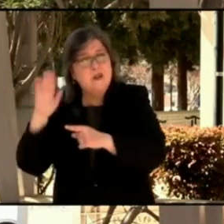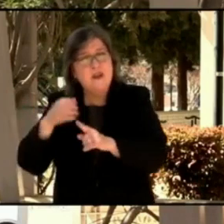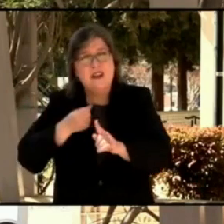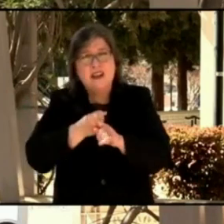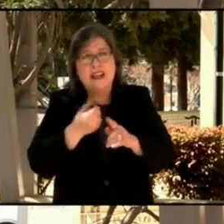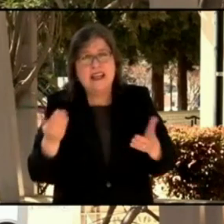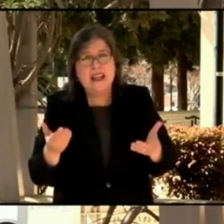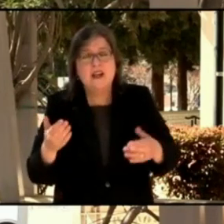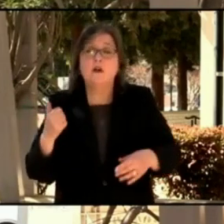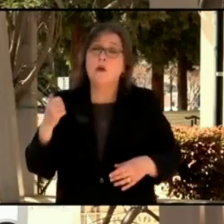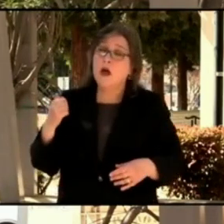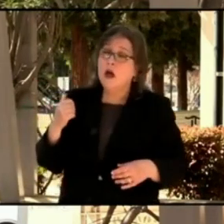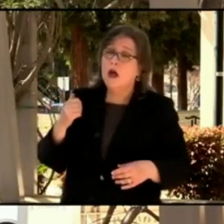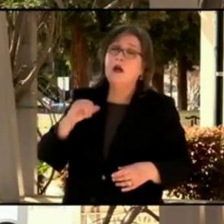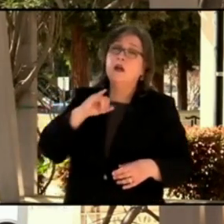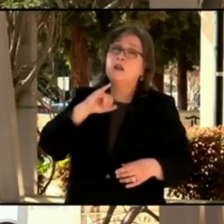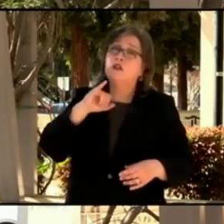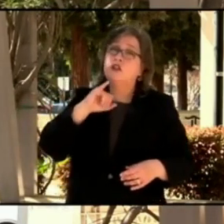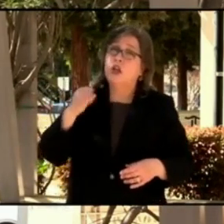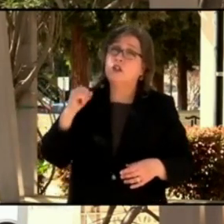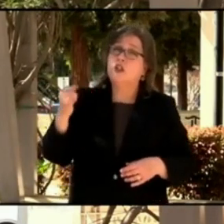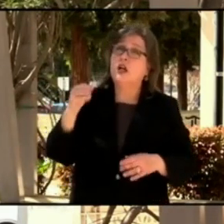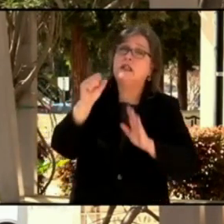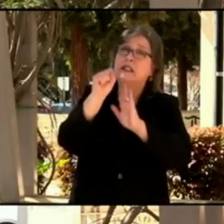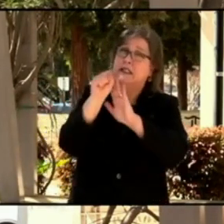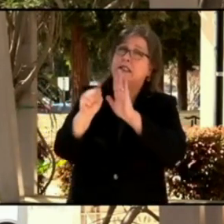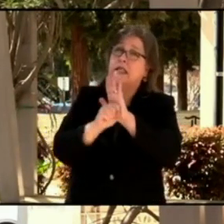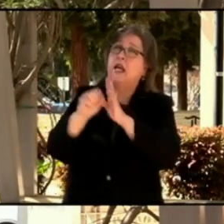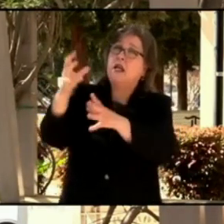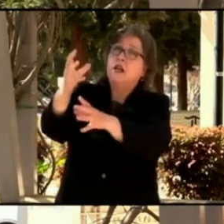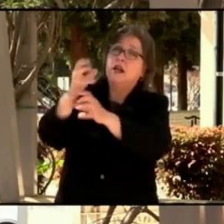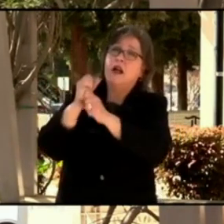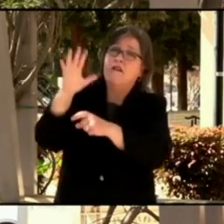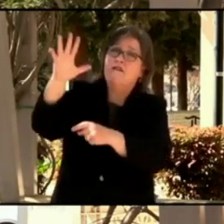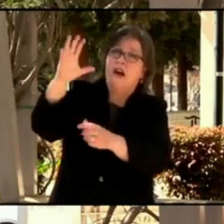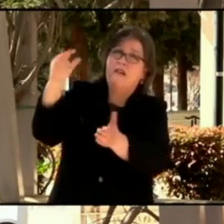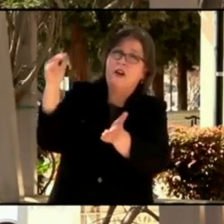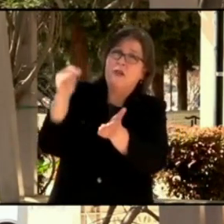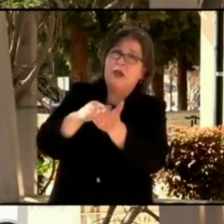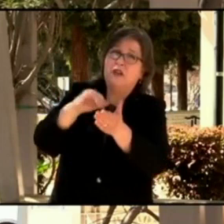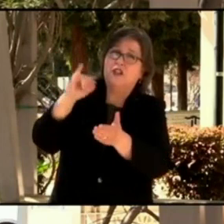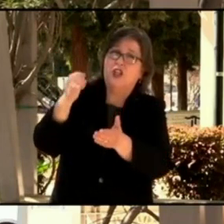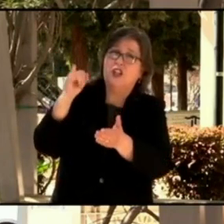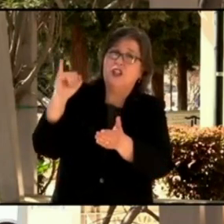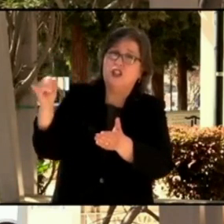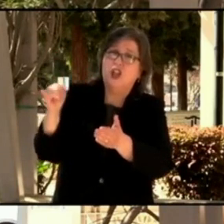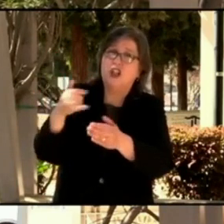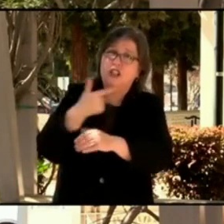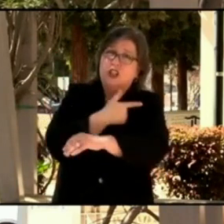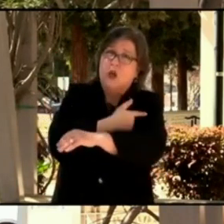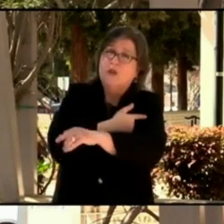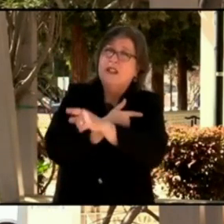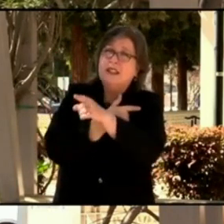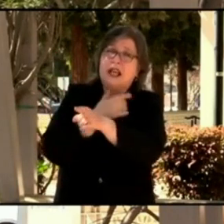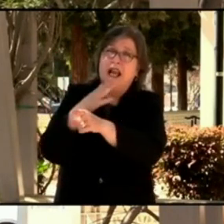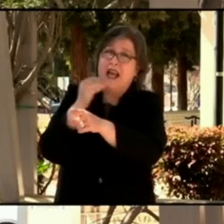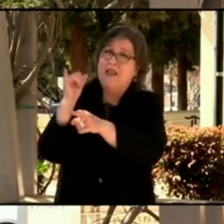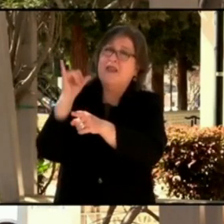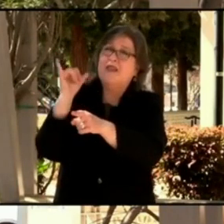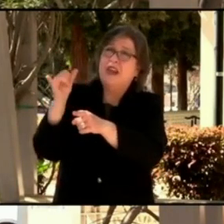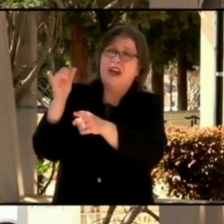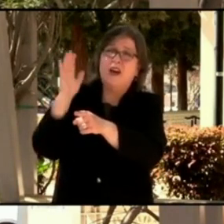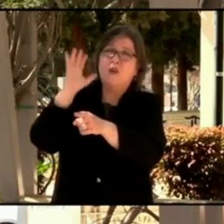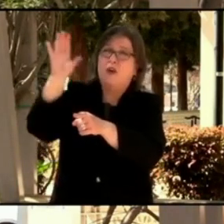for next week over 500,000 doses. And we don't know yet whether that problem at the production line is going to affect us